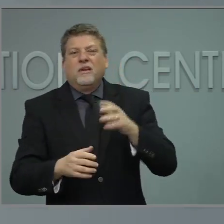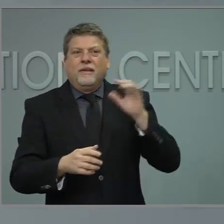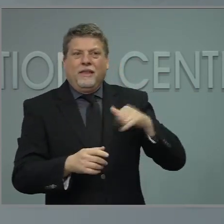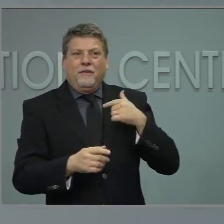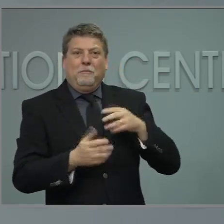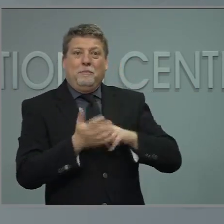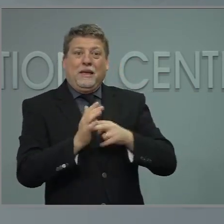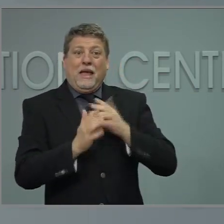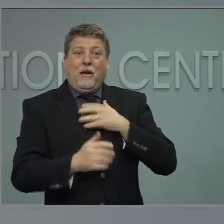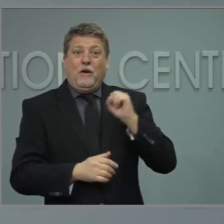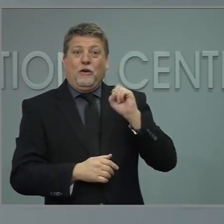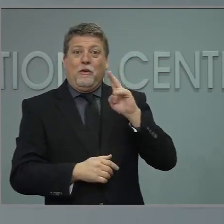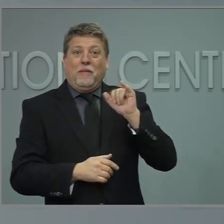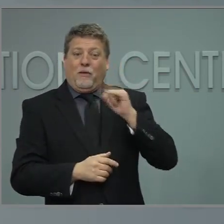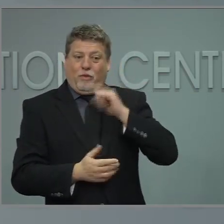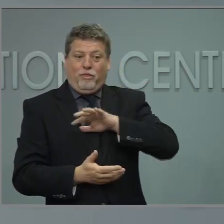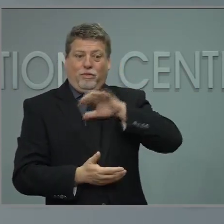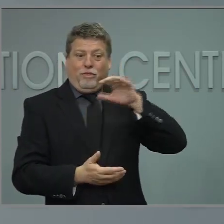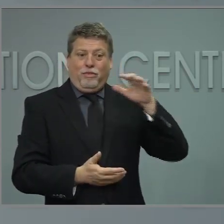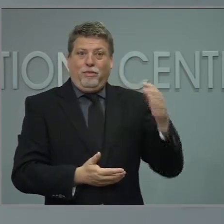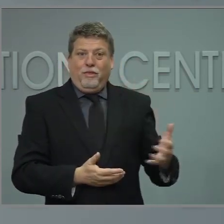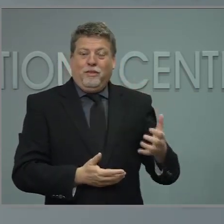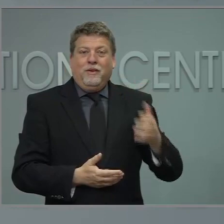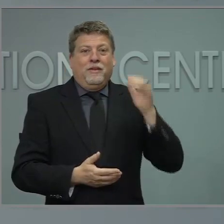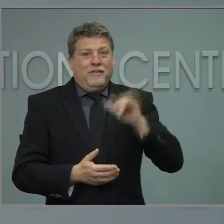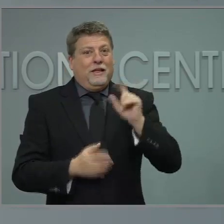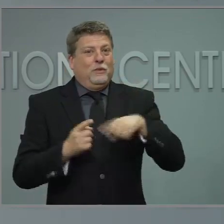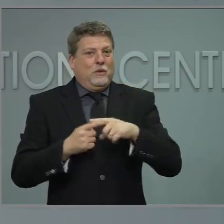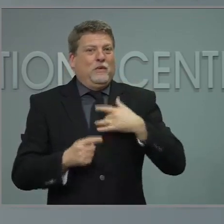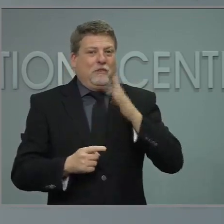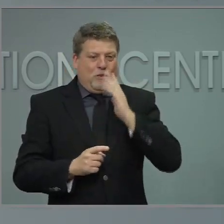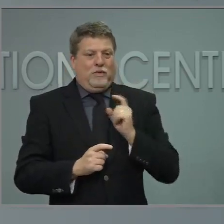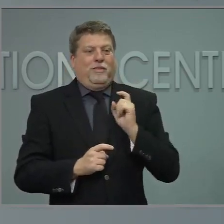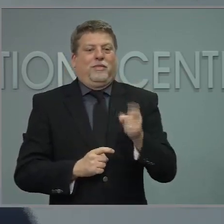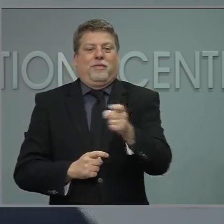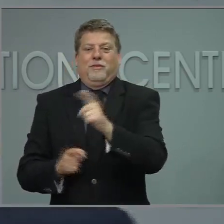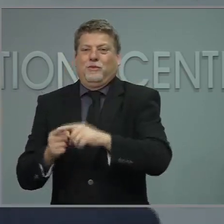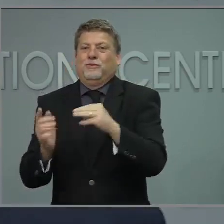hope. But Dr. Cohen can probably shed a little more light on that. Dr. Cohen?